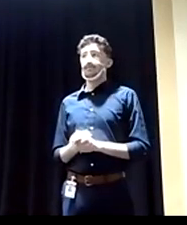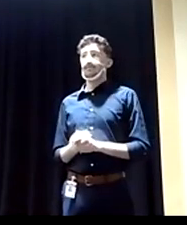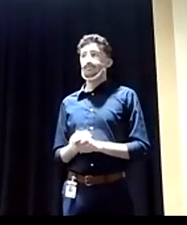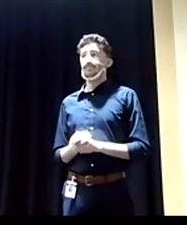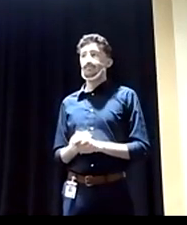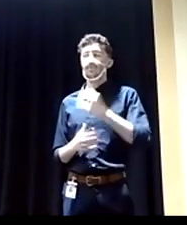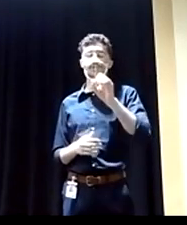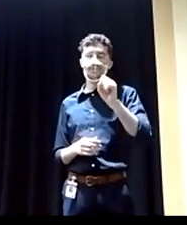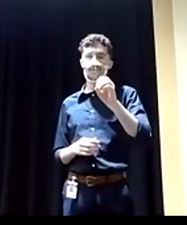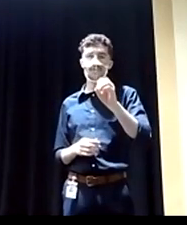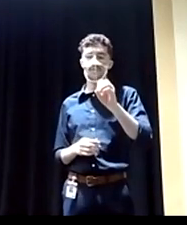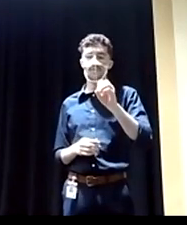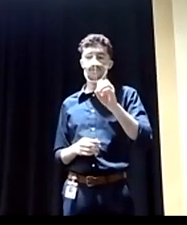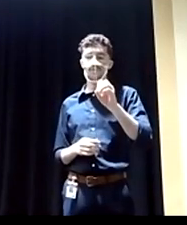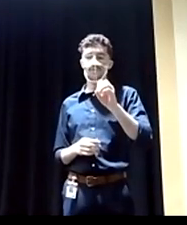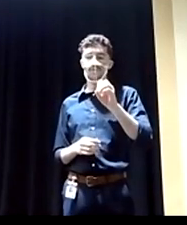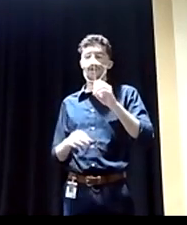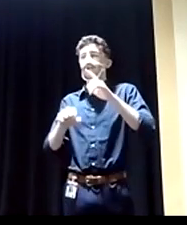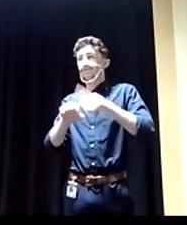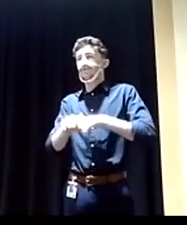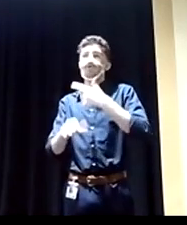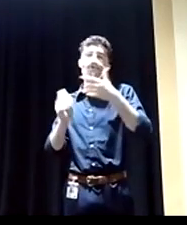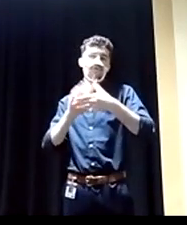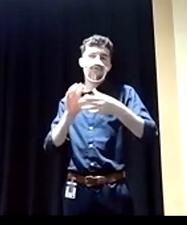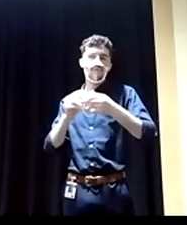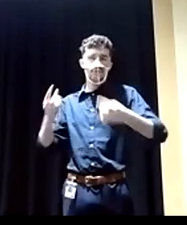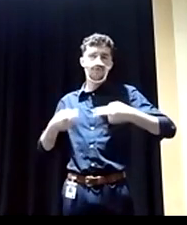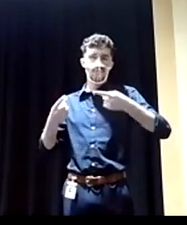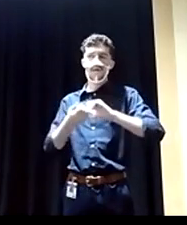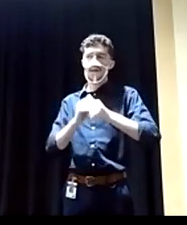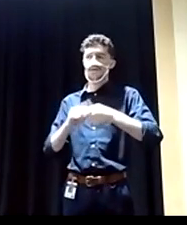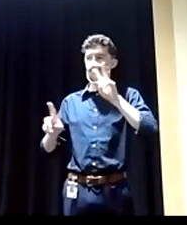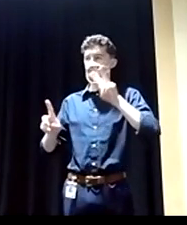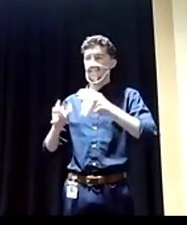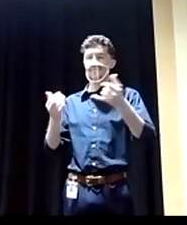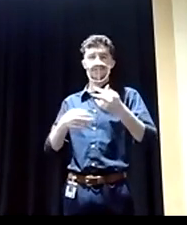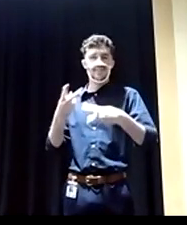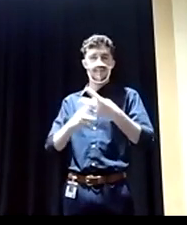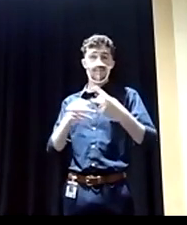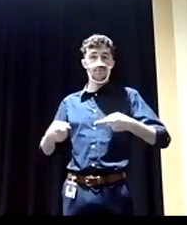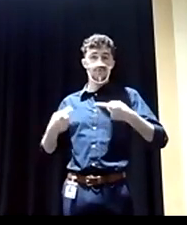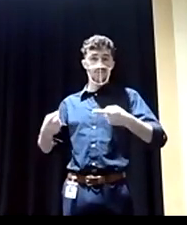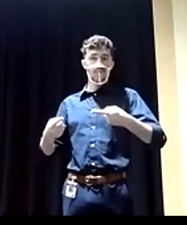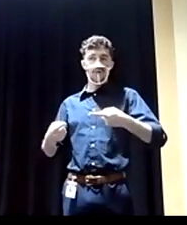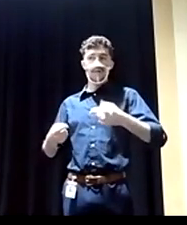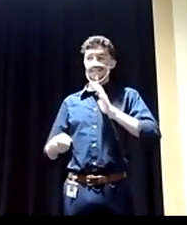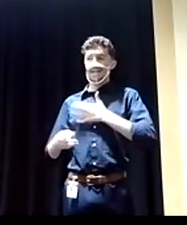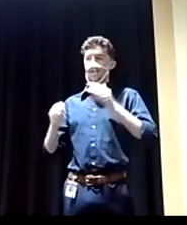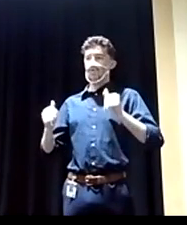again, with the long-term struggle, the framework to think about problems like this is our contest with China,